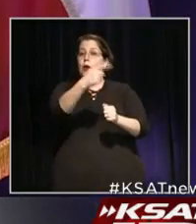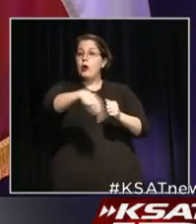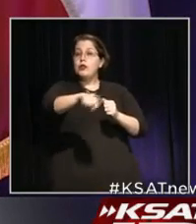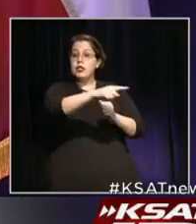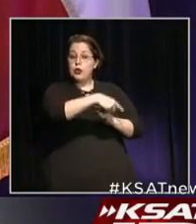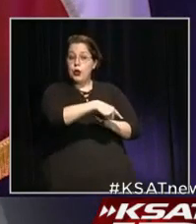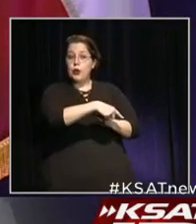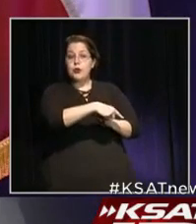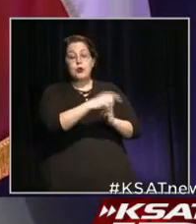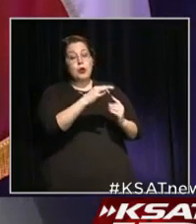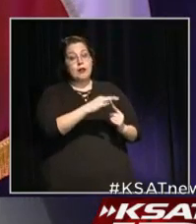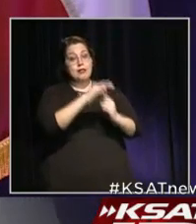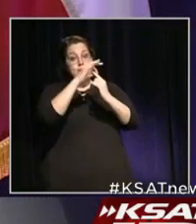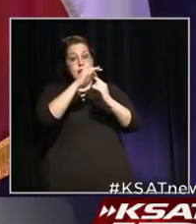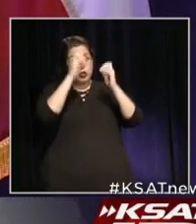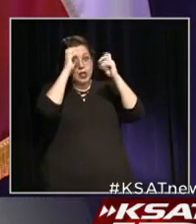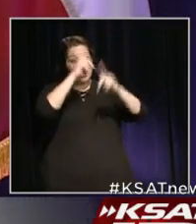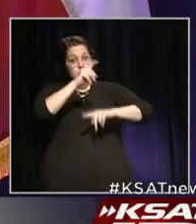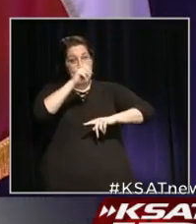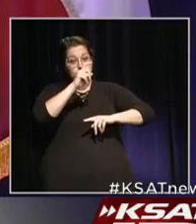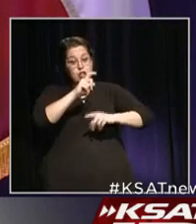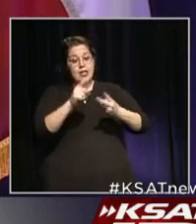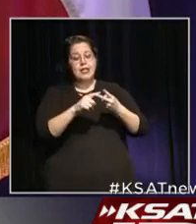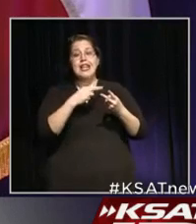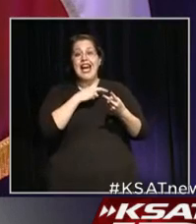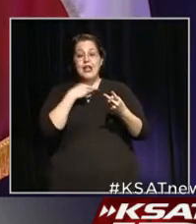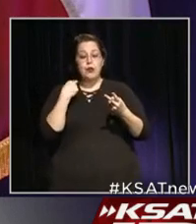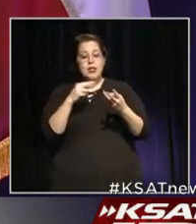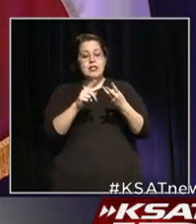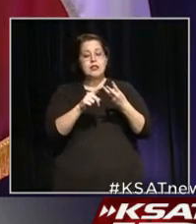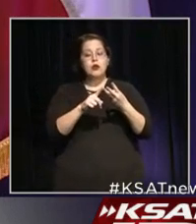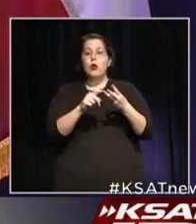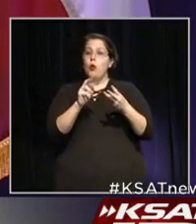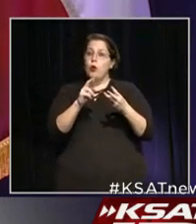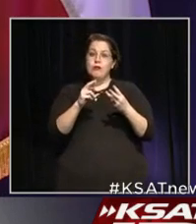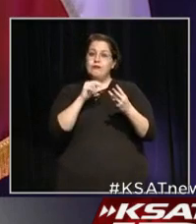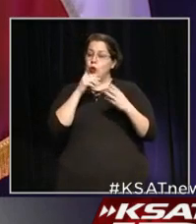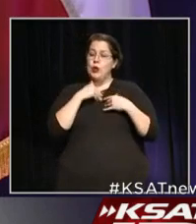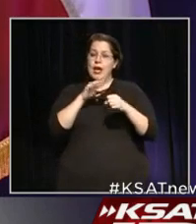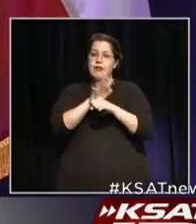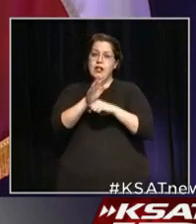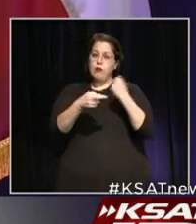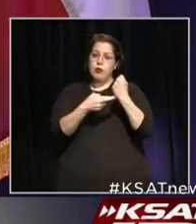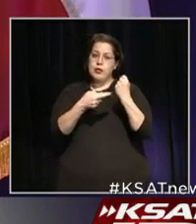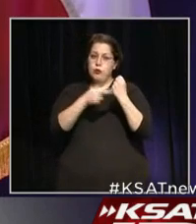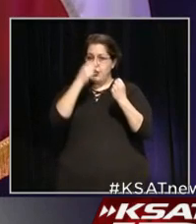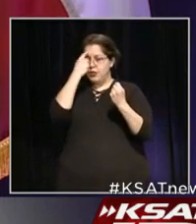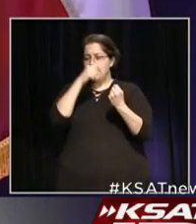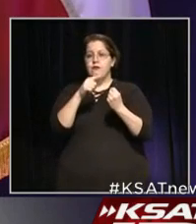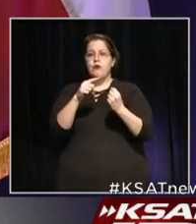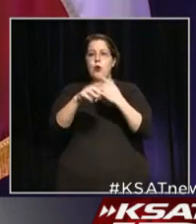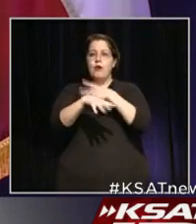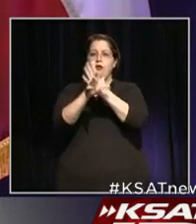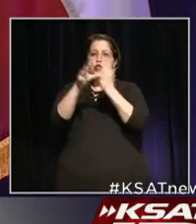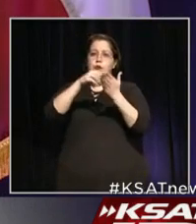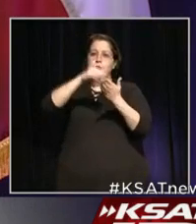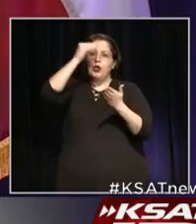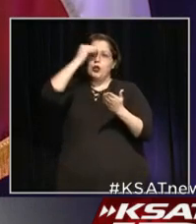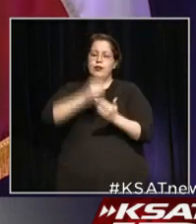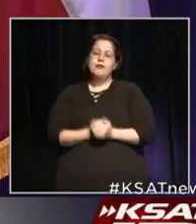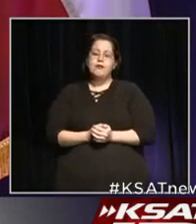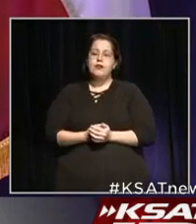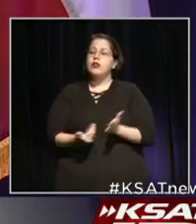special education at risk or students who lack resources for necessary virtual learning. So, again,